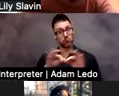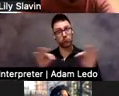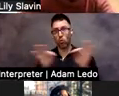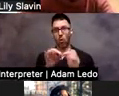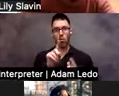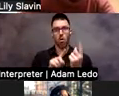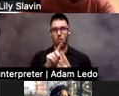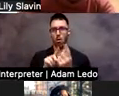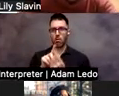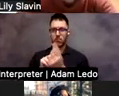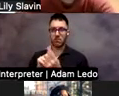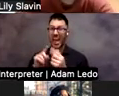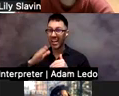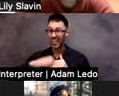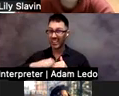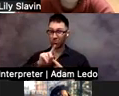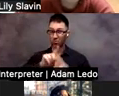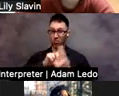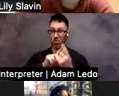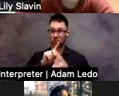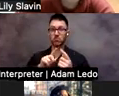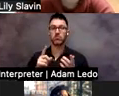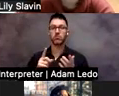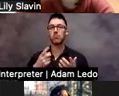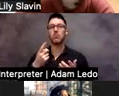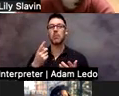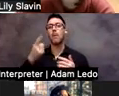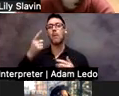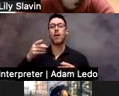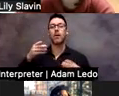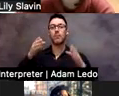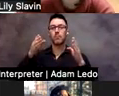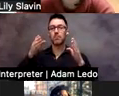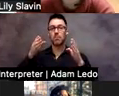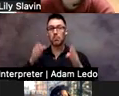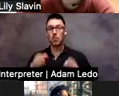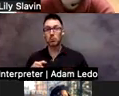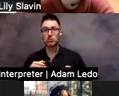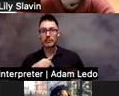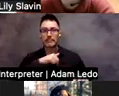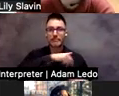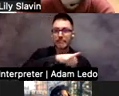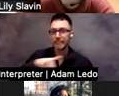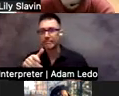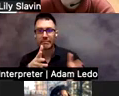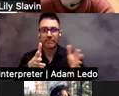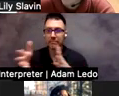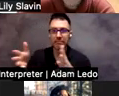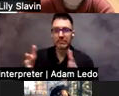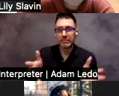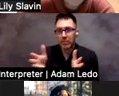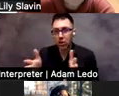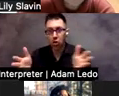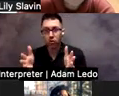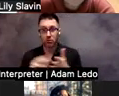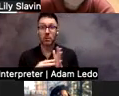I've even had, you know, you have one person that's kind of swimming around, engaging everybody and encouraging the kids because you could have a one-to